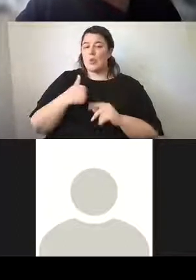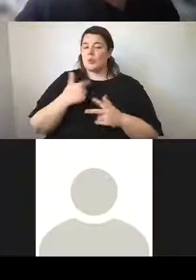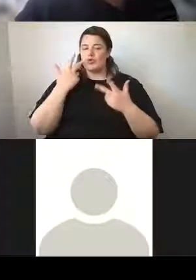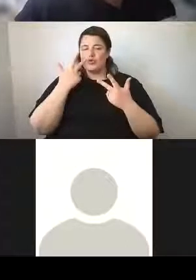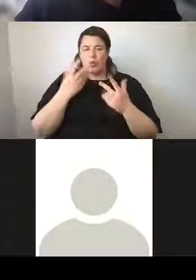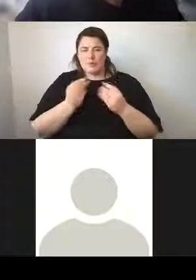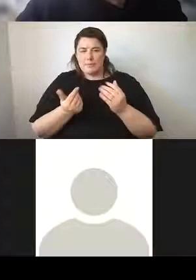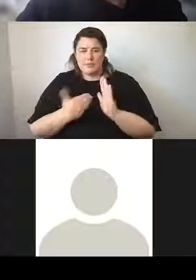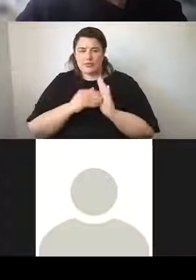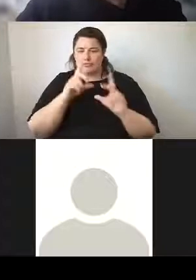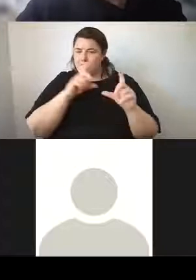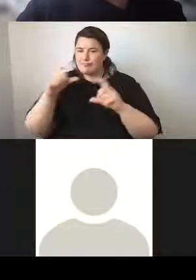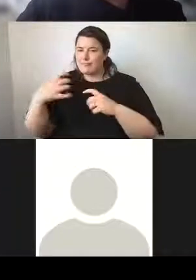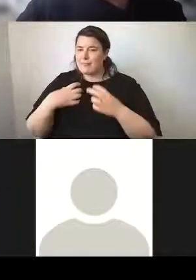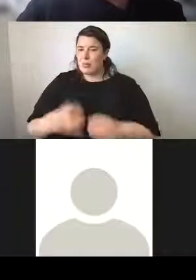these used elsewhere.